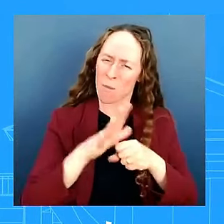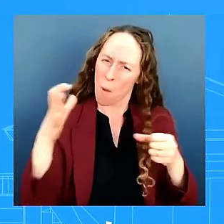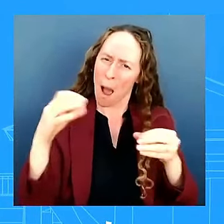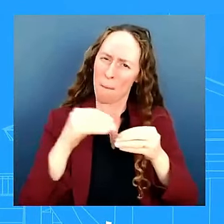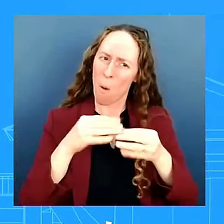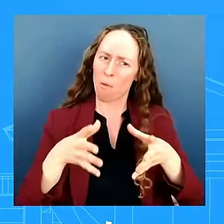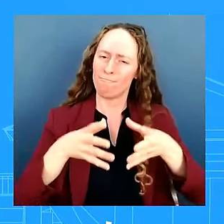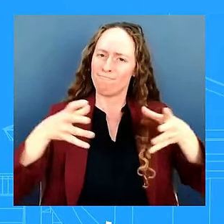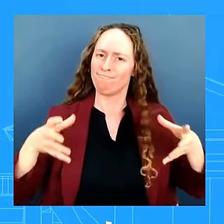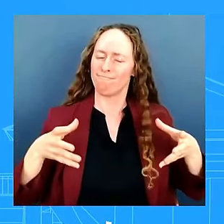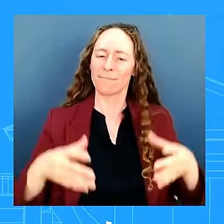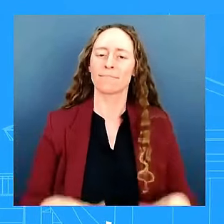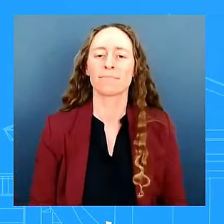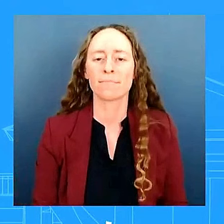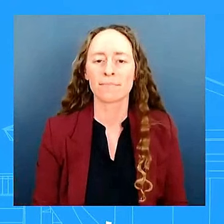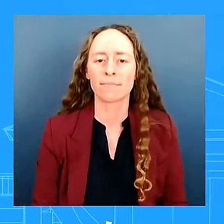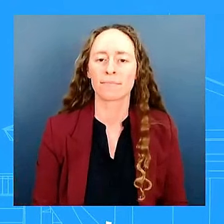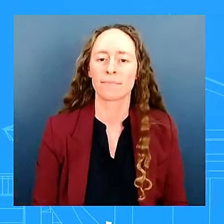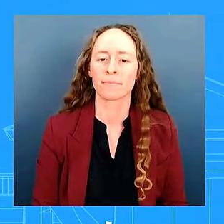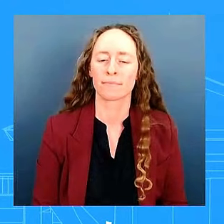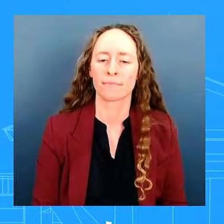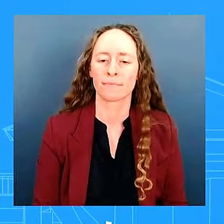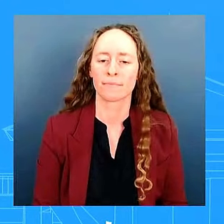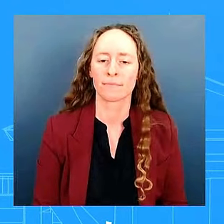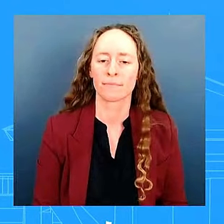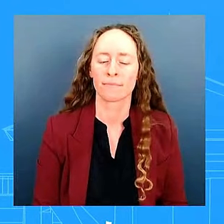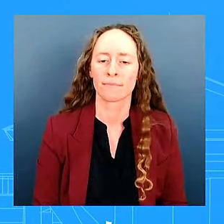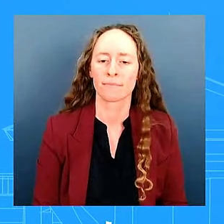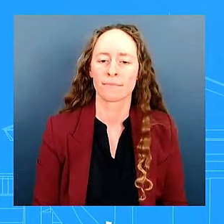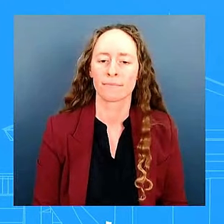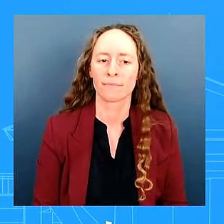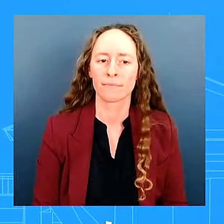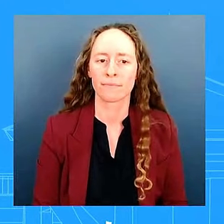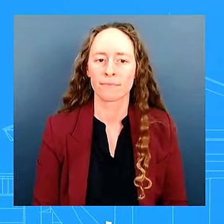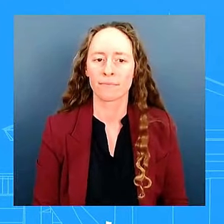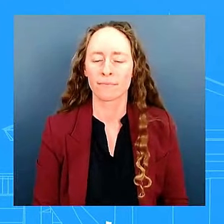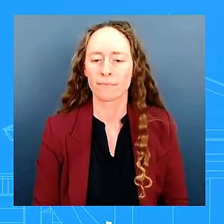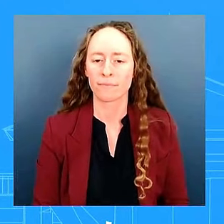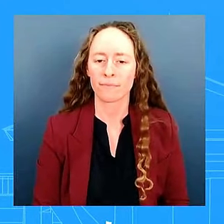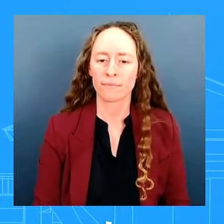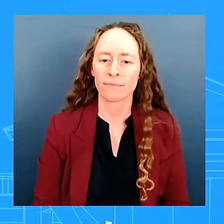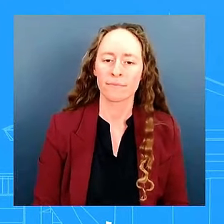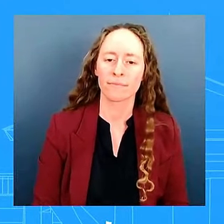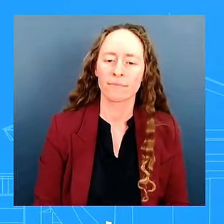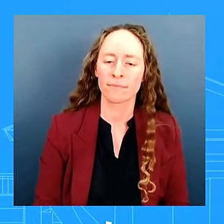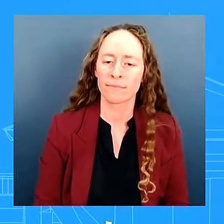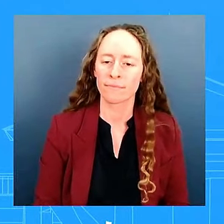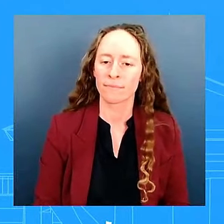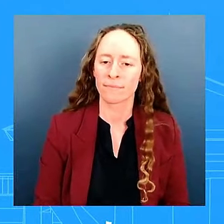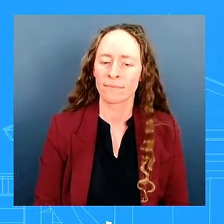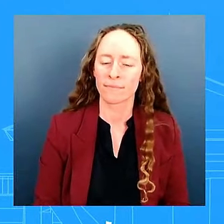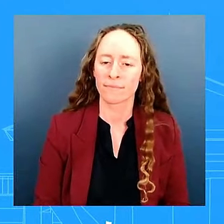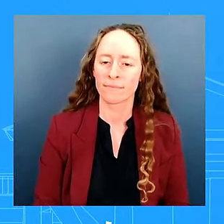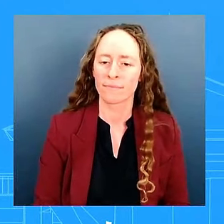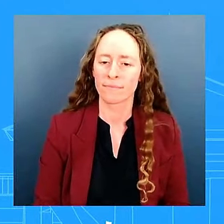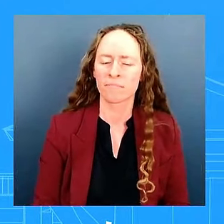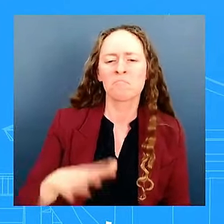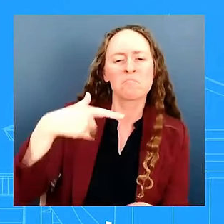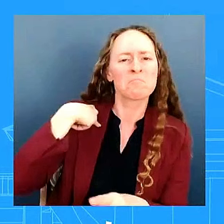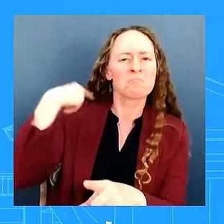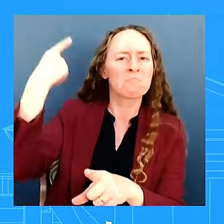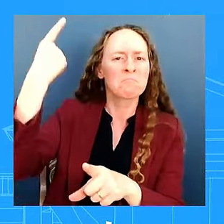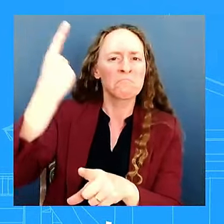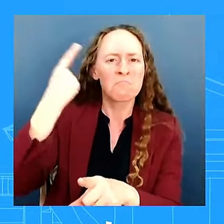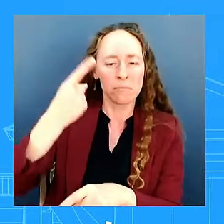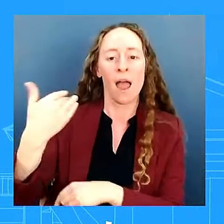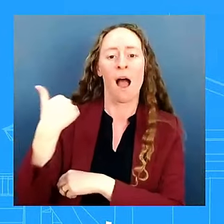capital firm the fearless fund uh closed its grant program for black women-owned businesses to settle a lawsuit that claimed